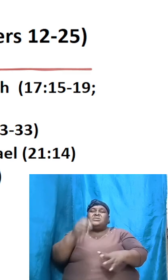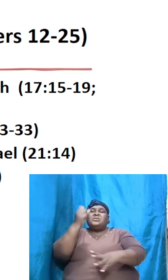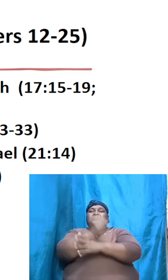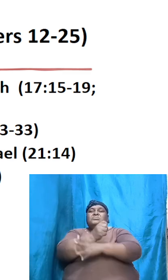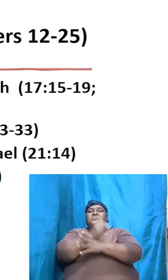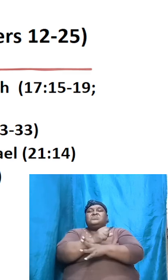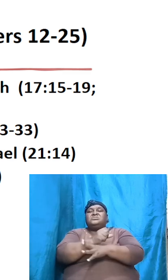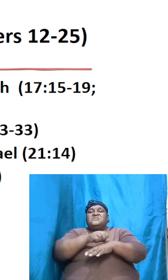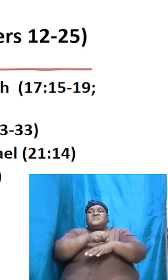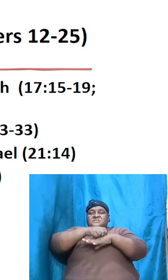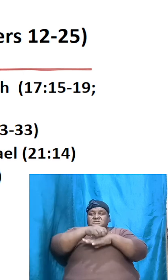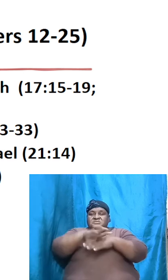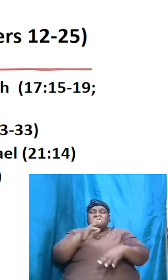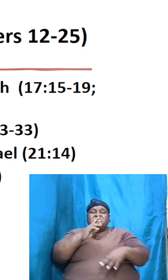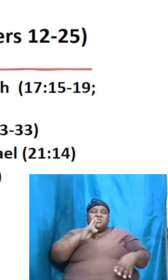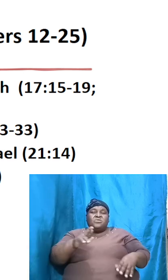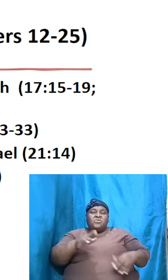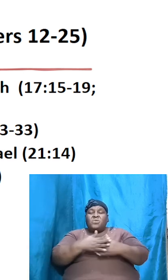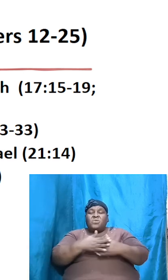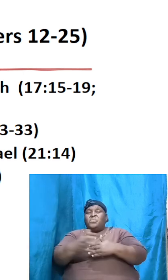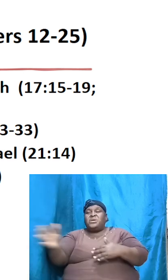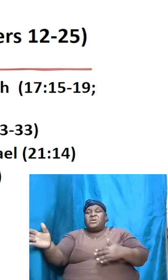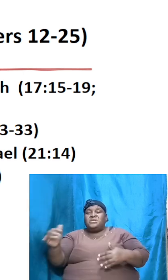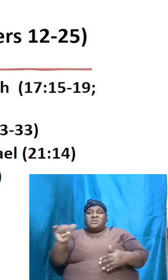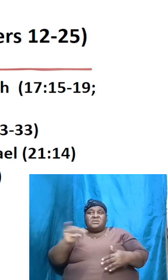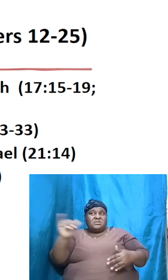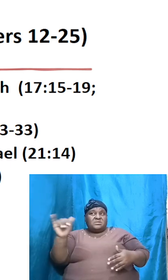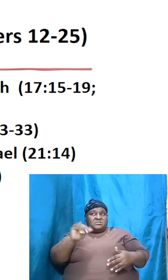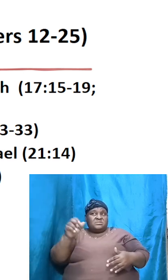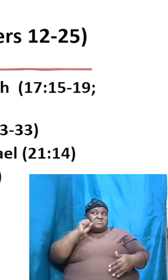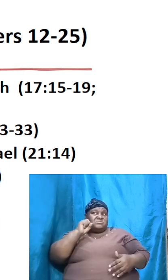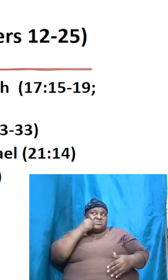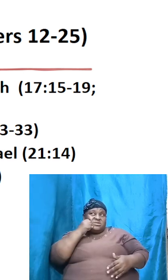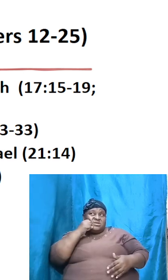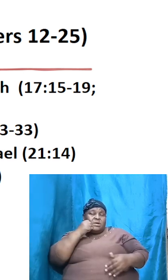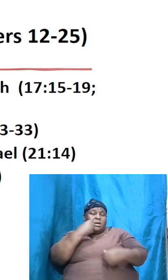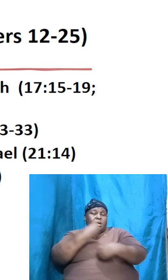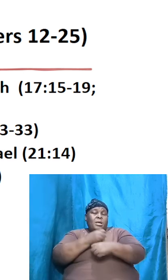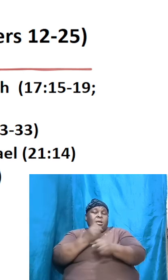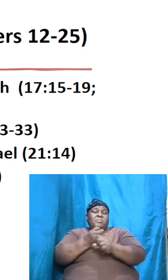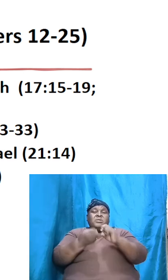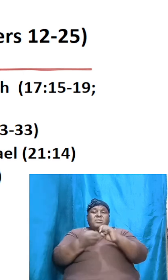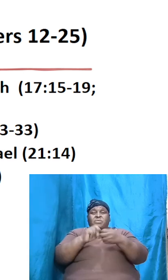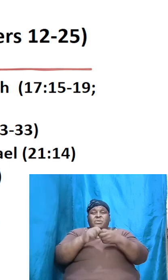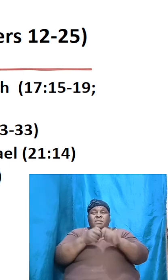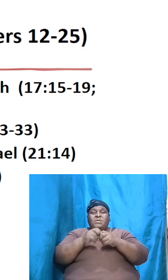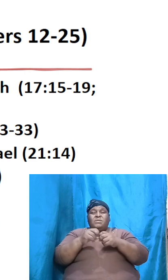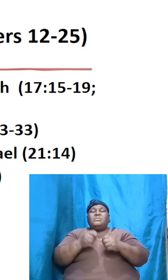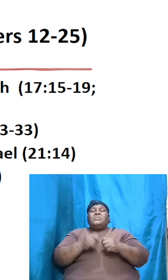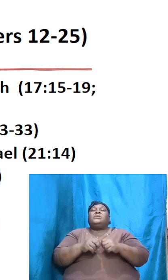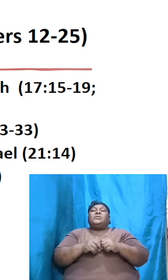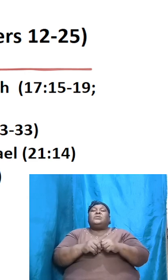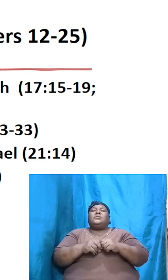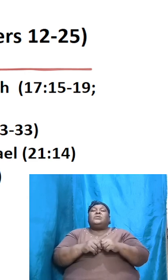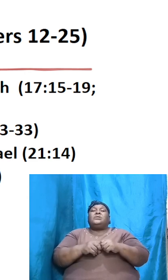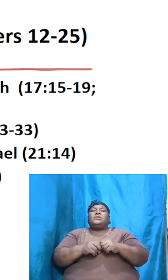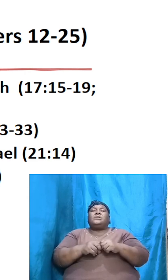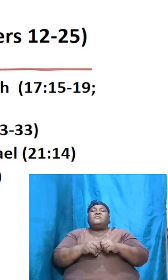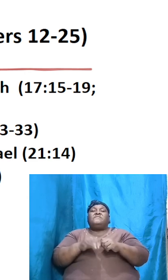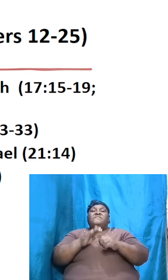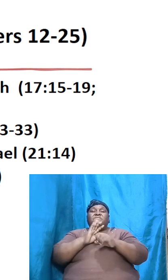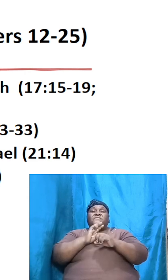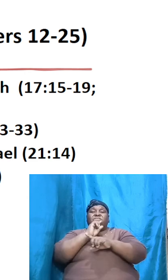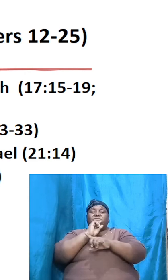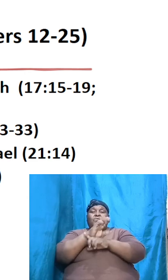her remember now is this same Sarah caused the problem in the first place that pushed Abraham to go and be with her